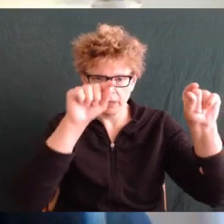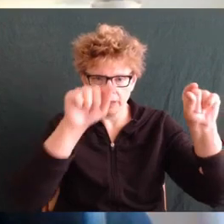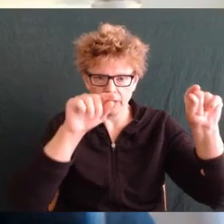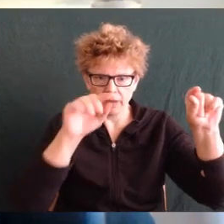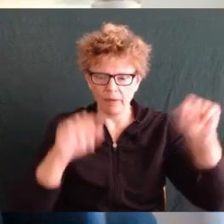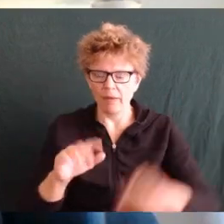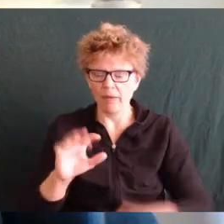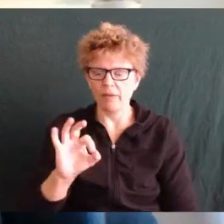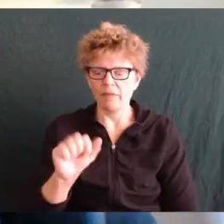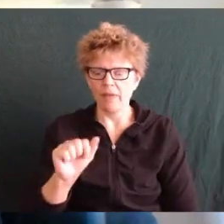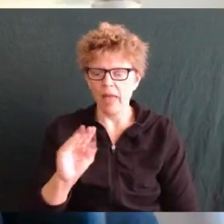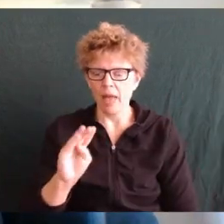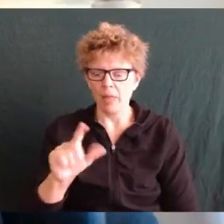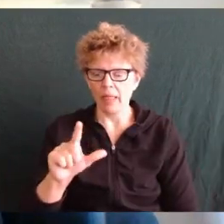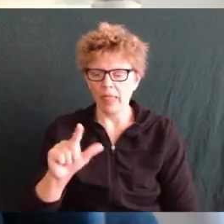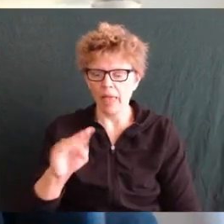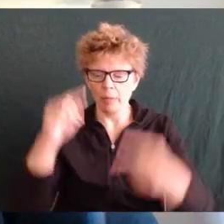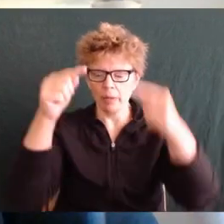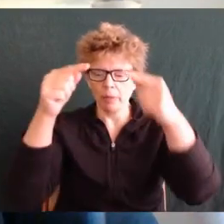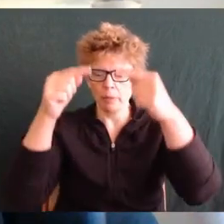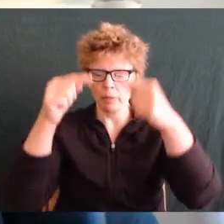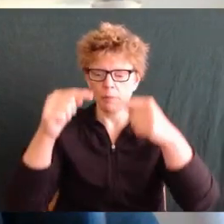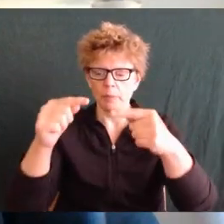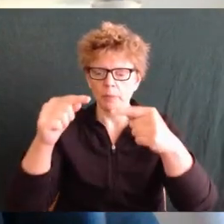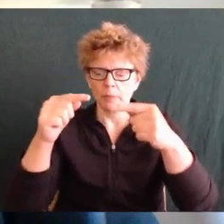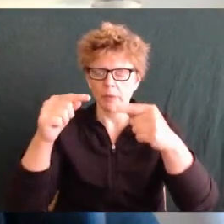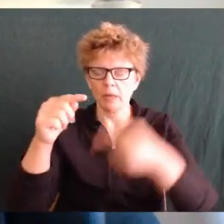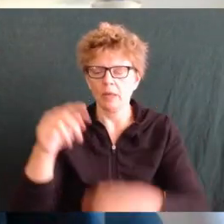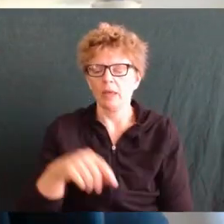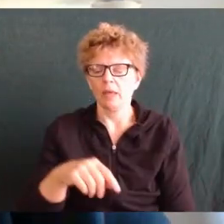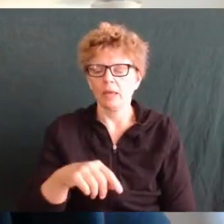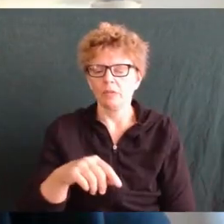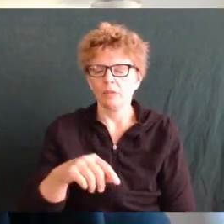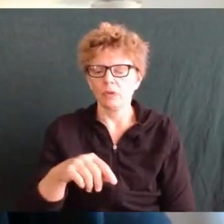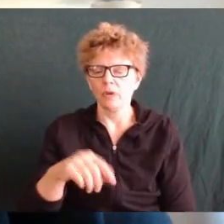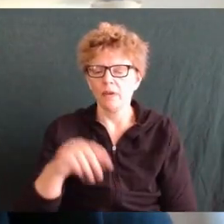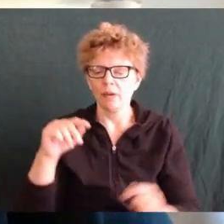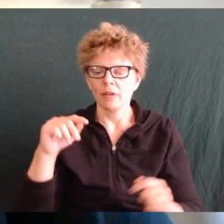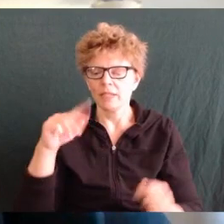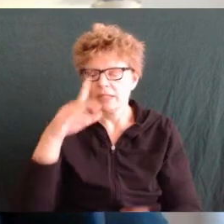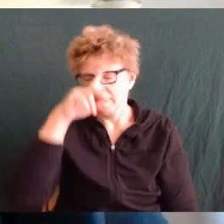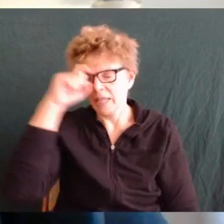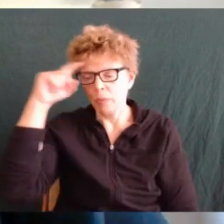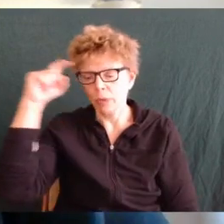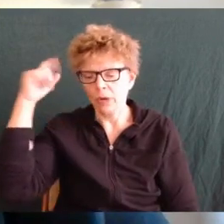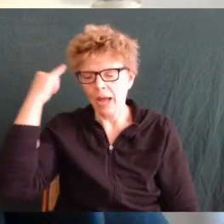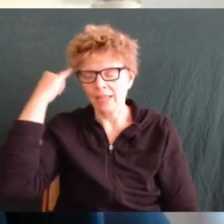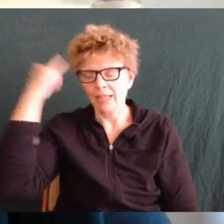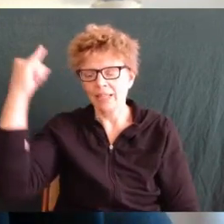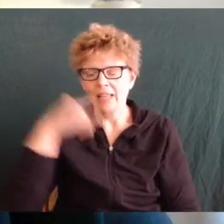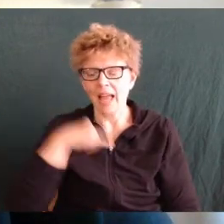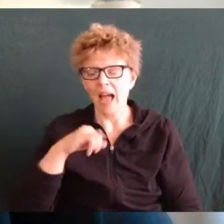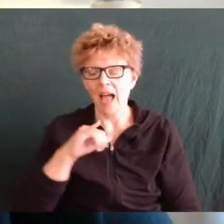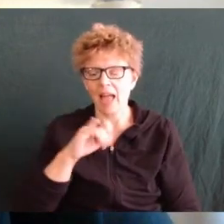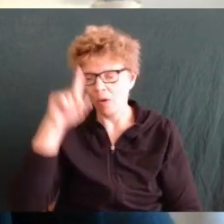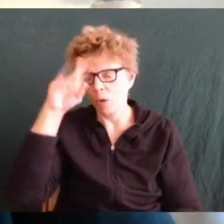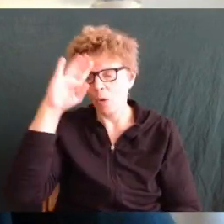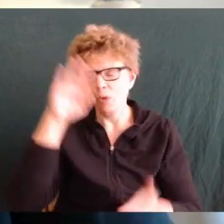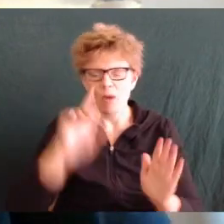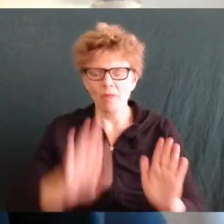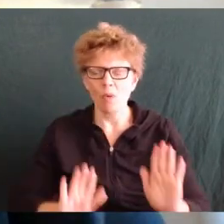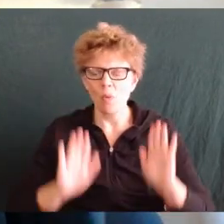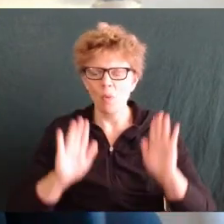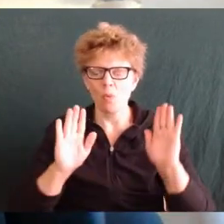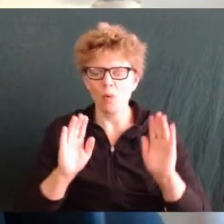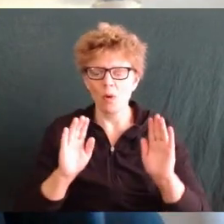to the link. I hope that you have a great time doing all the things that I've put in the virtual Fab Lab. And if you have any ideas